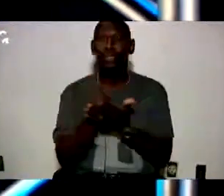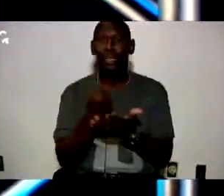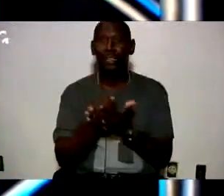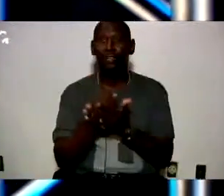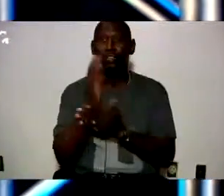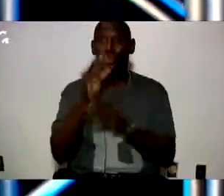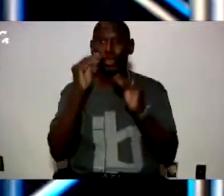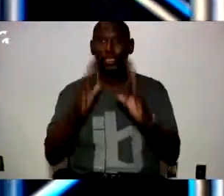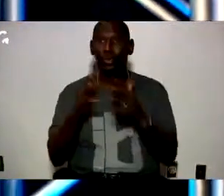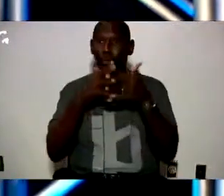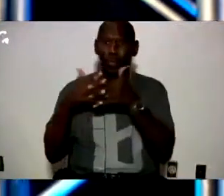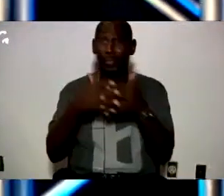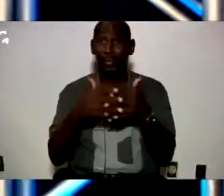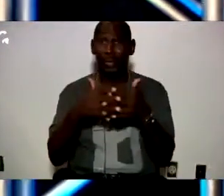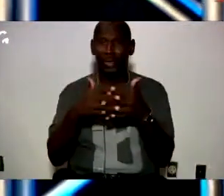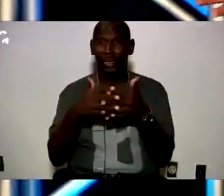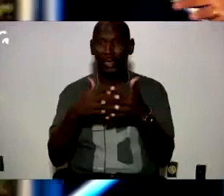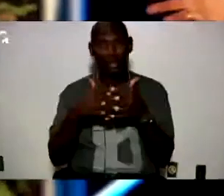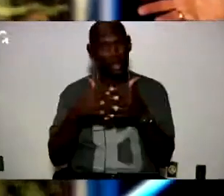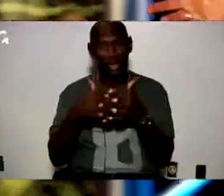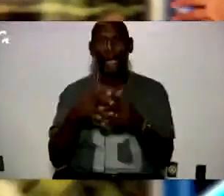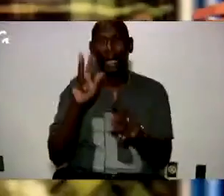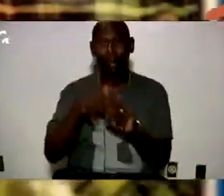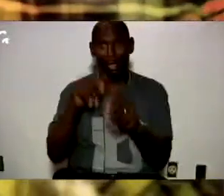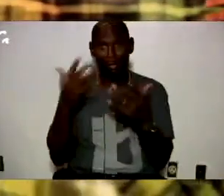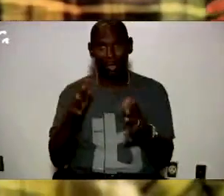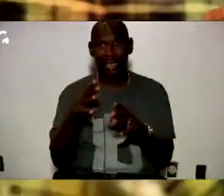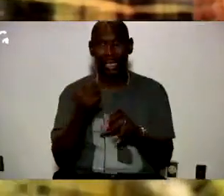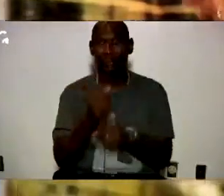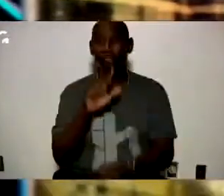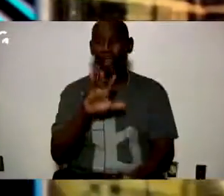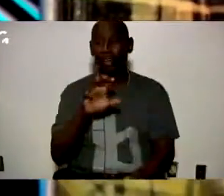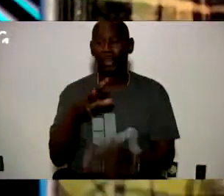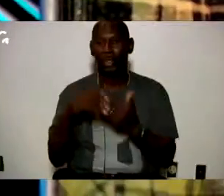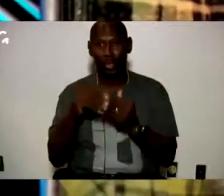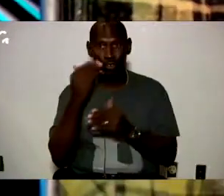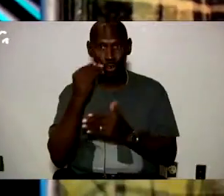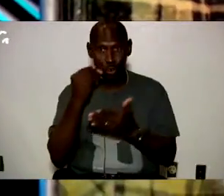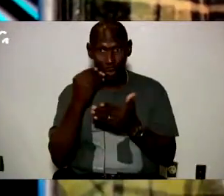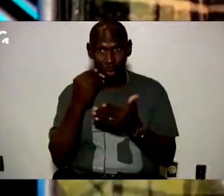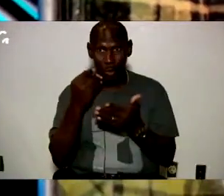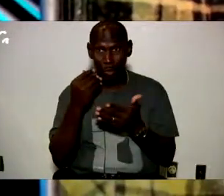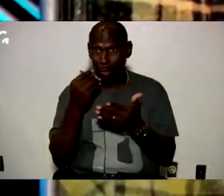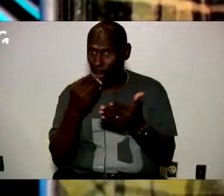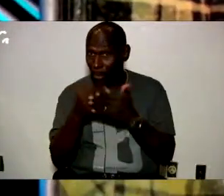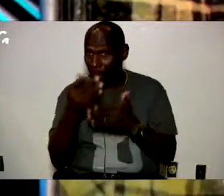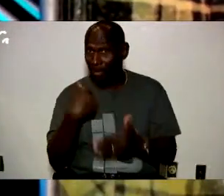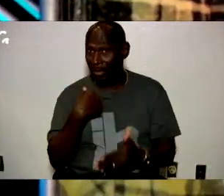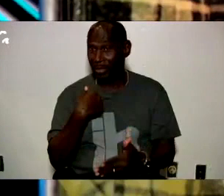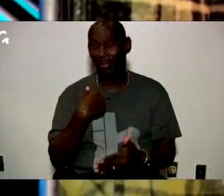of America and I did it got me $500 you know what that bought me not much